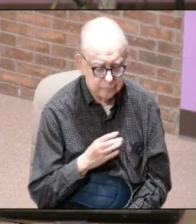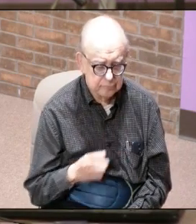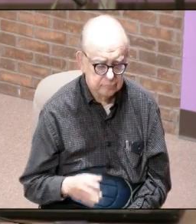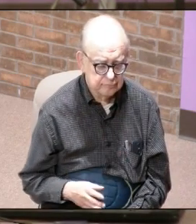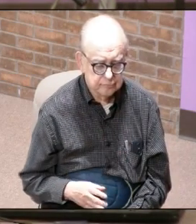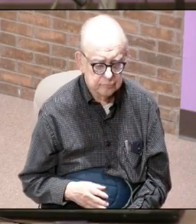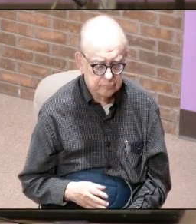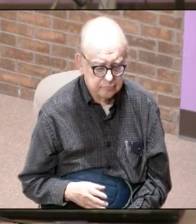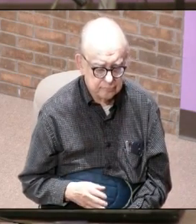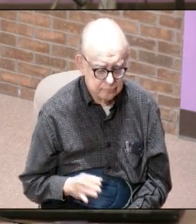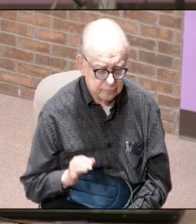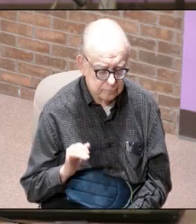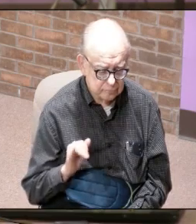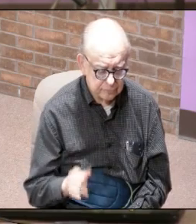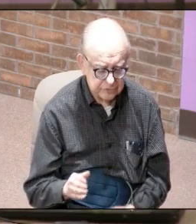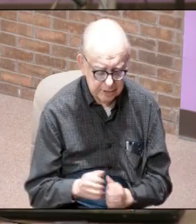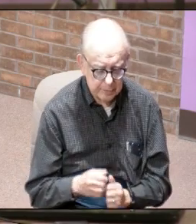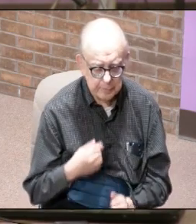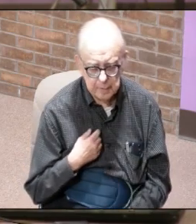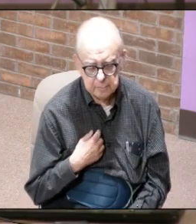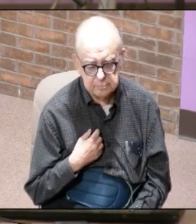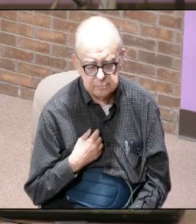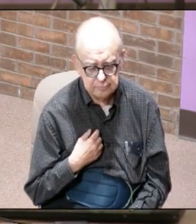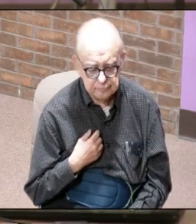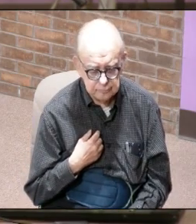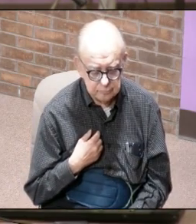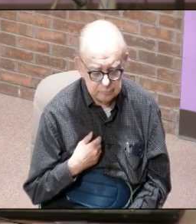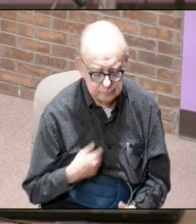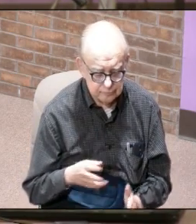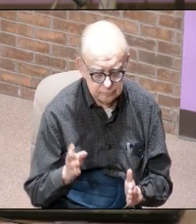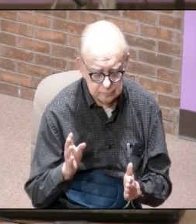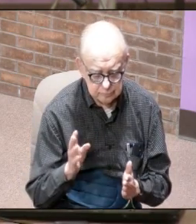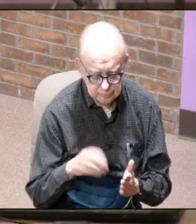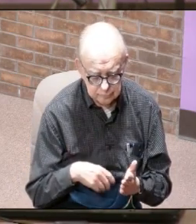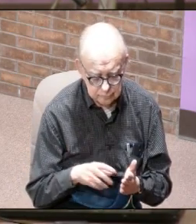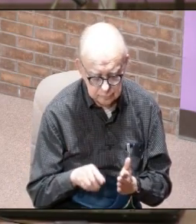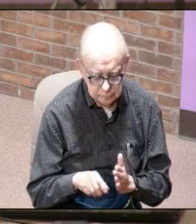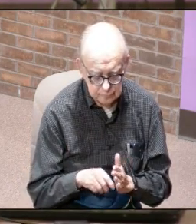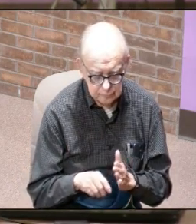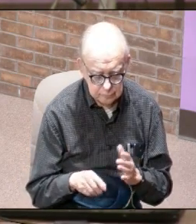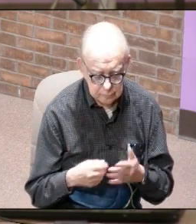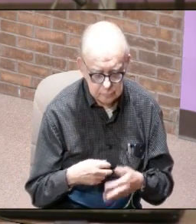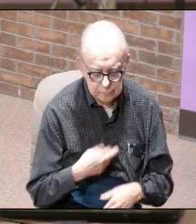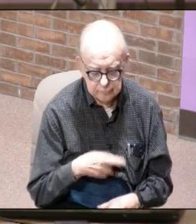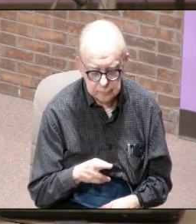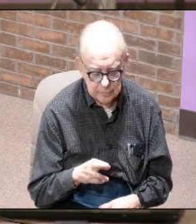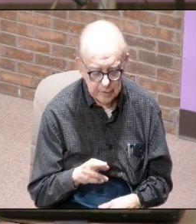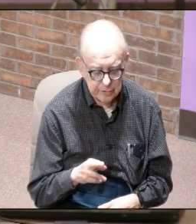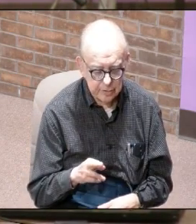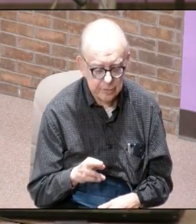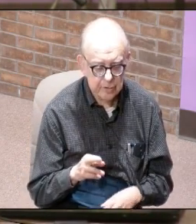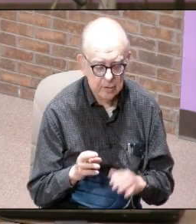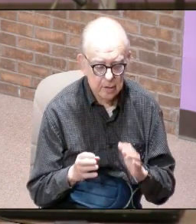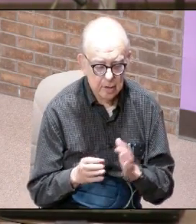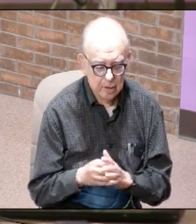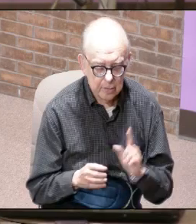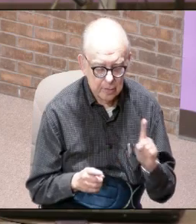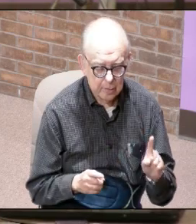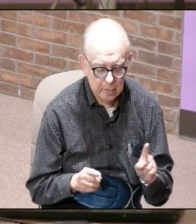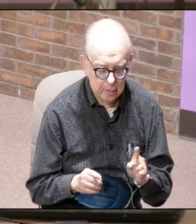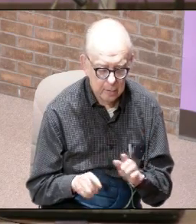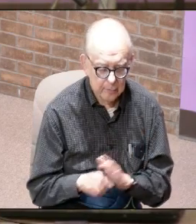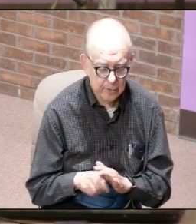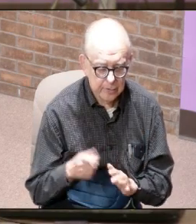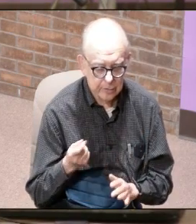and so stand with me if you would and let's read in revelations chapter one and we'll just start with verses nine